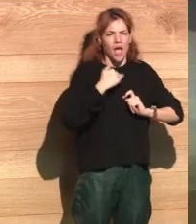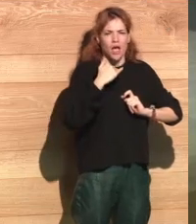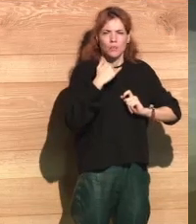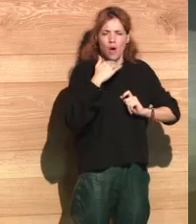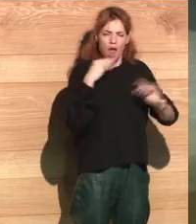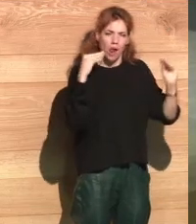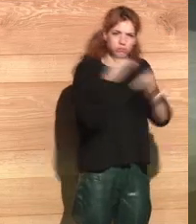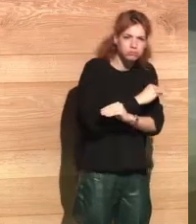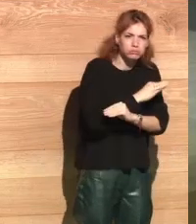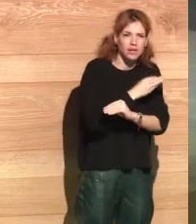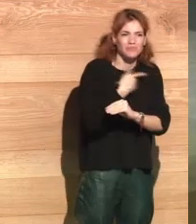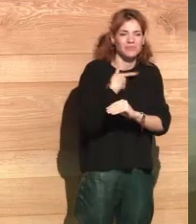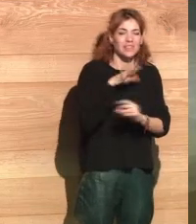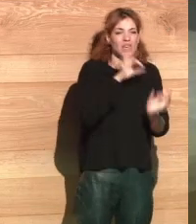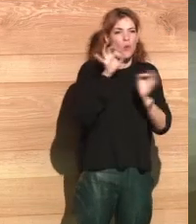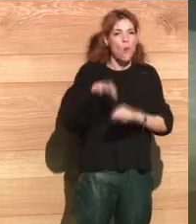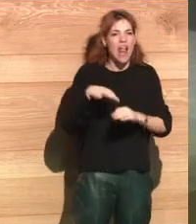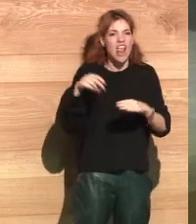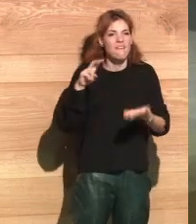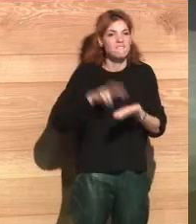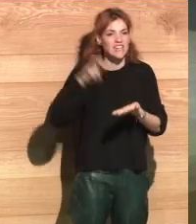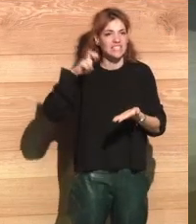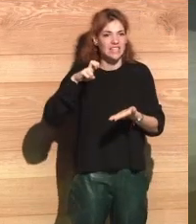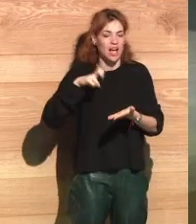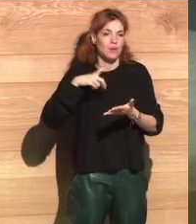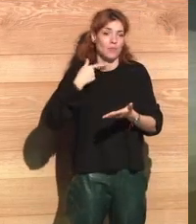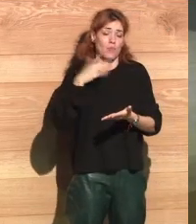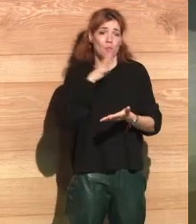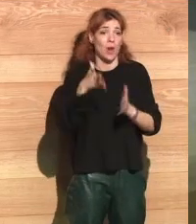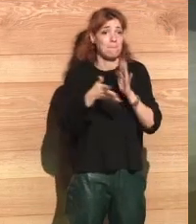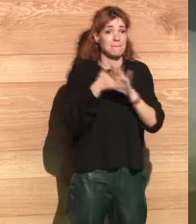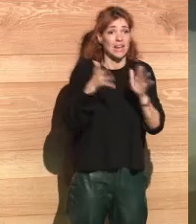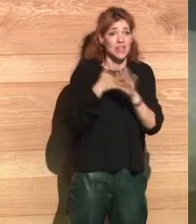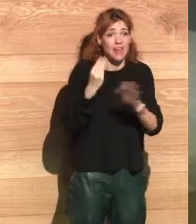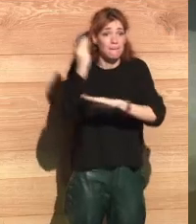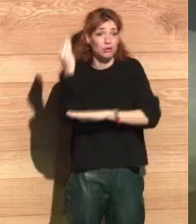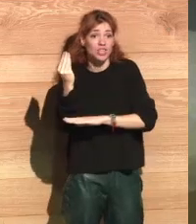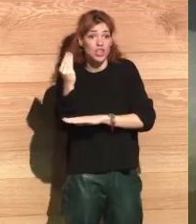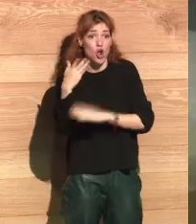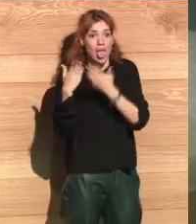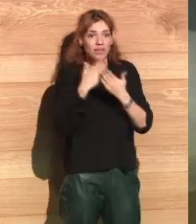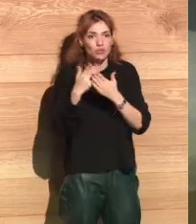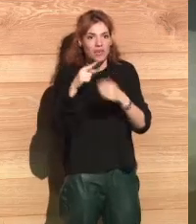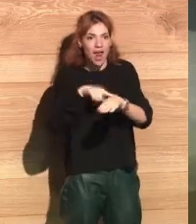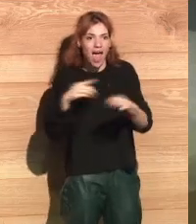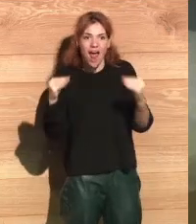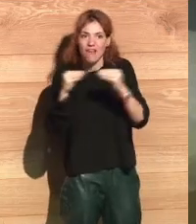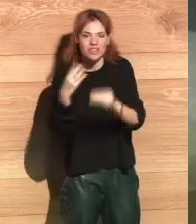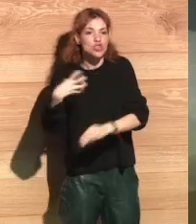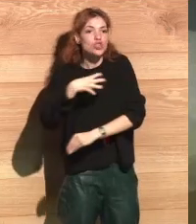a contradictory feeling. Sometimes you cannot study speed and